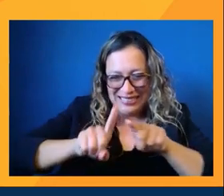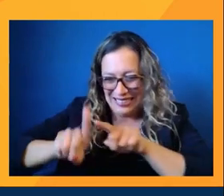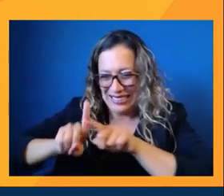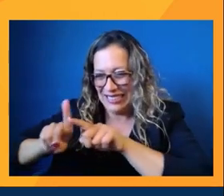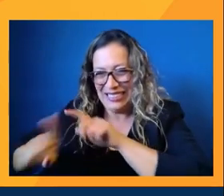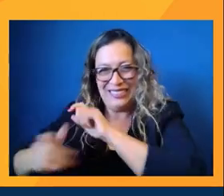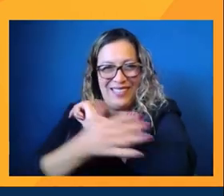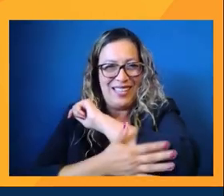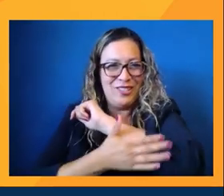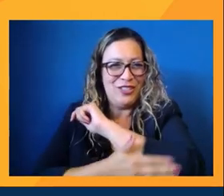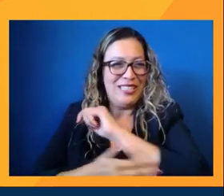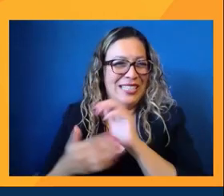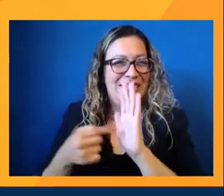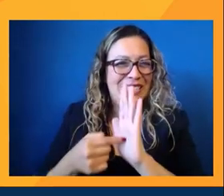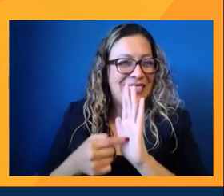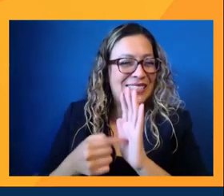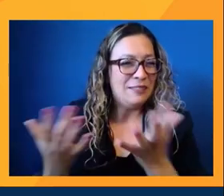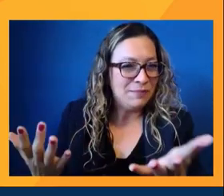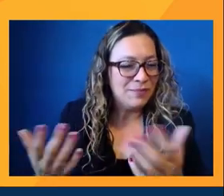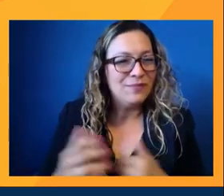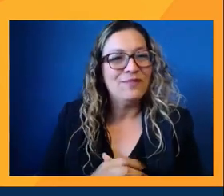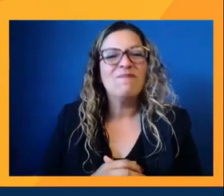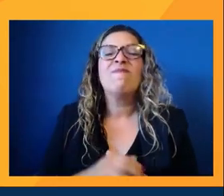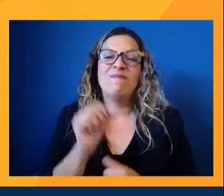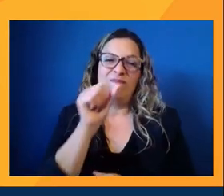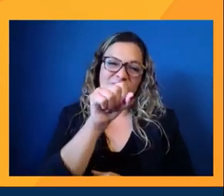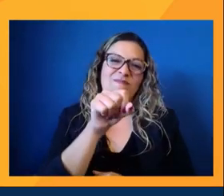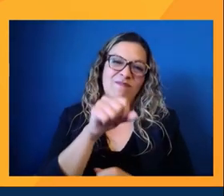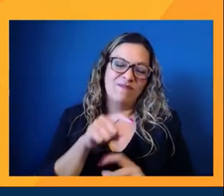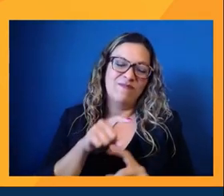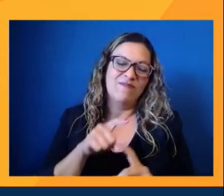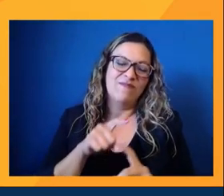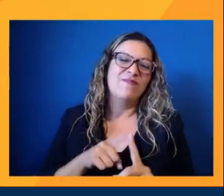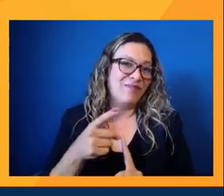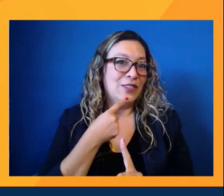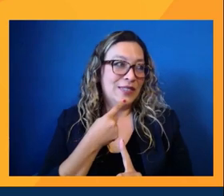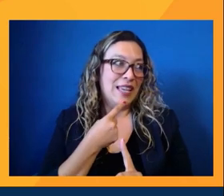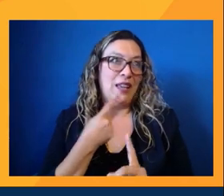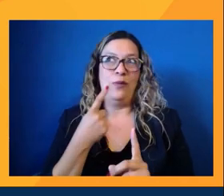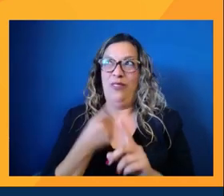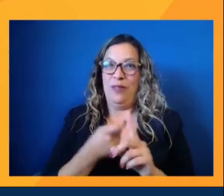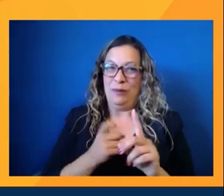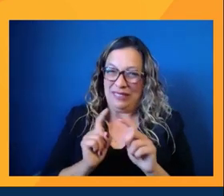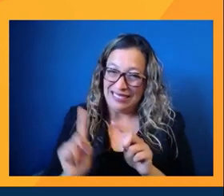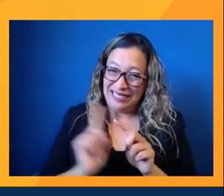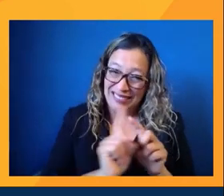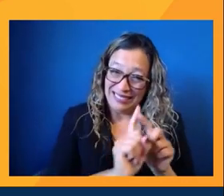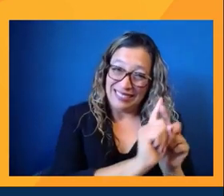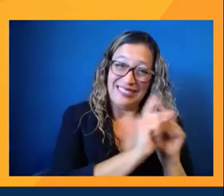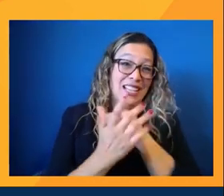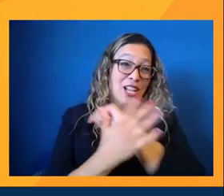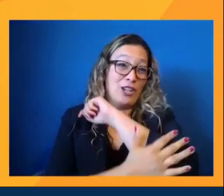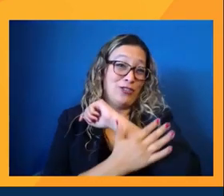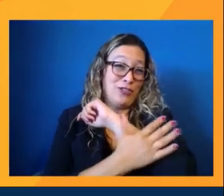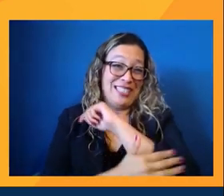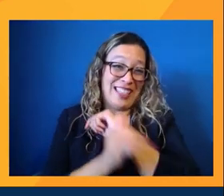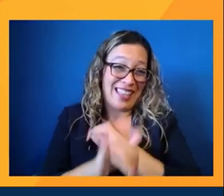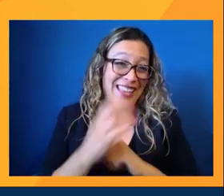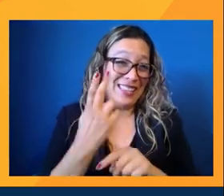Yeah, so, you know, just like you said that we come from so many different countries. A lot of